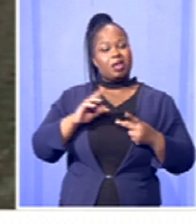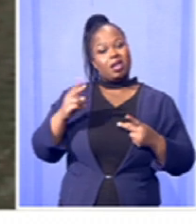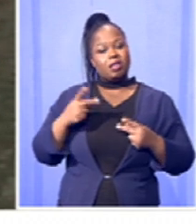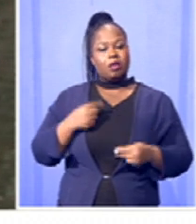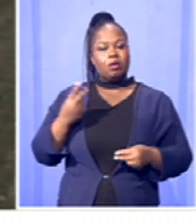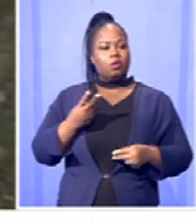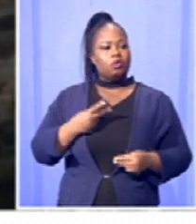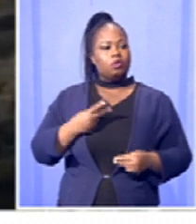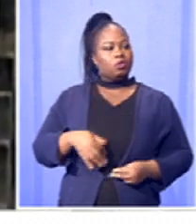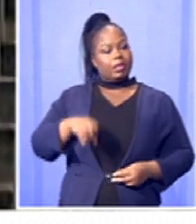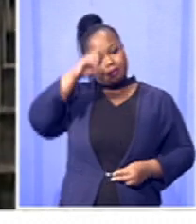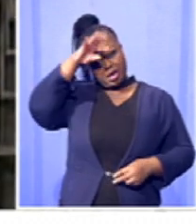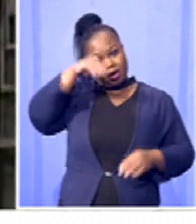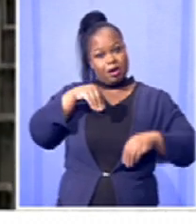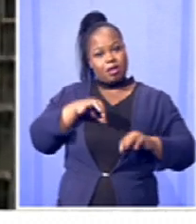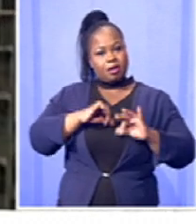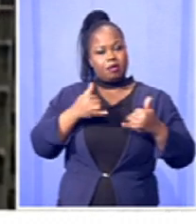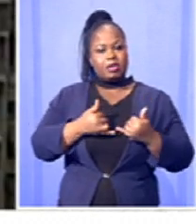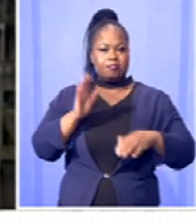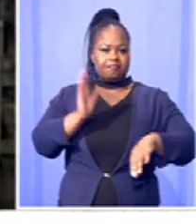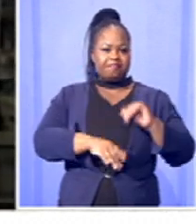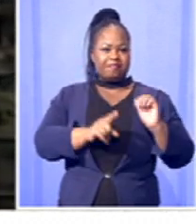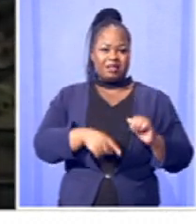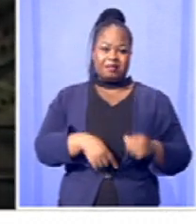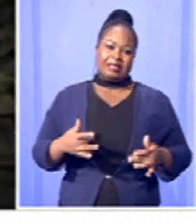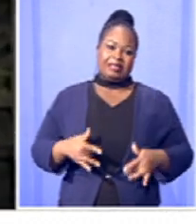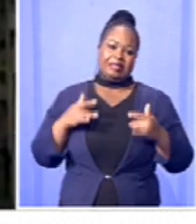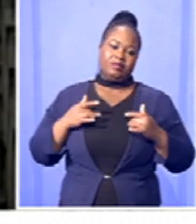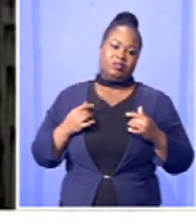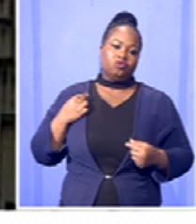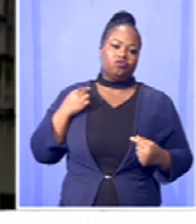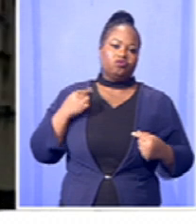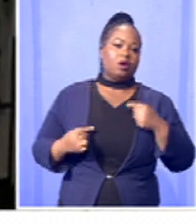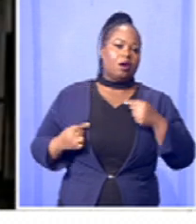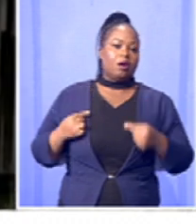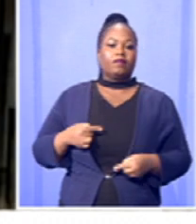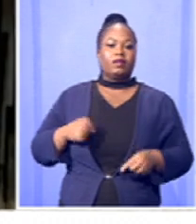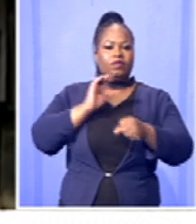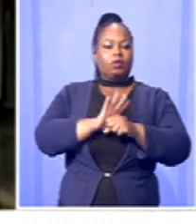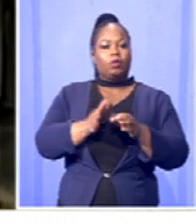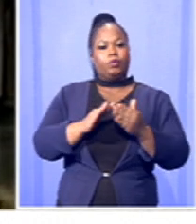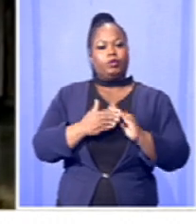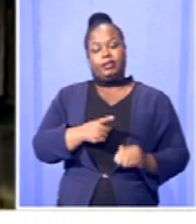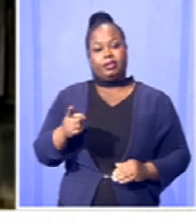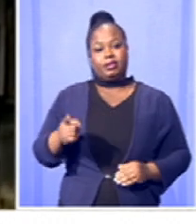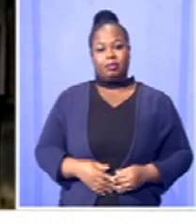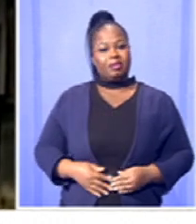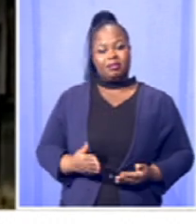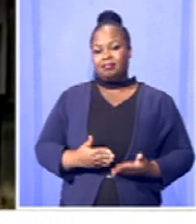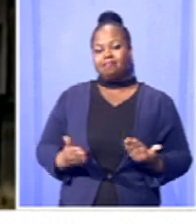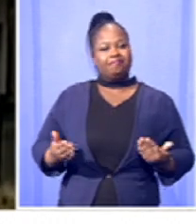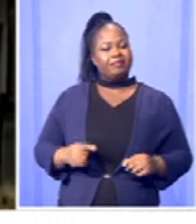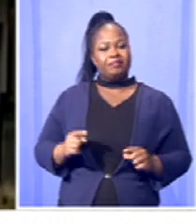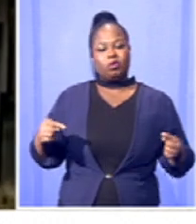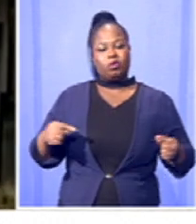to hold mining companies to account, life remains a daily struggle for affected communities, barely able to eke